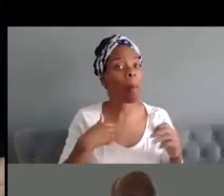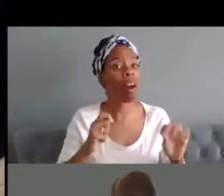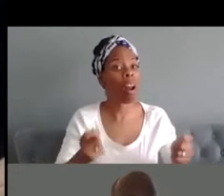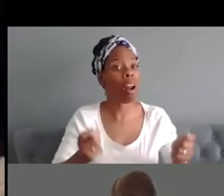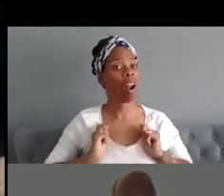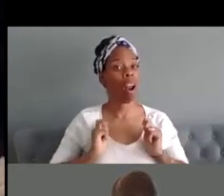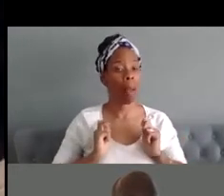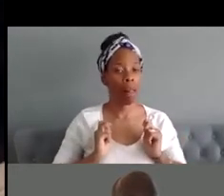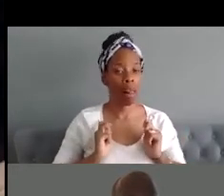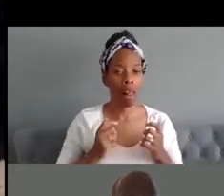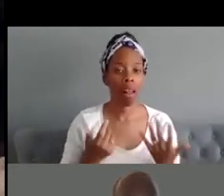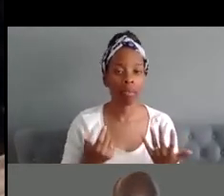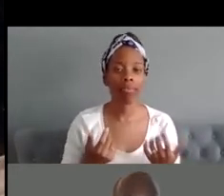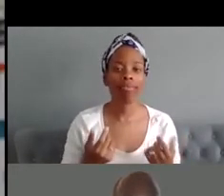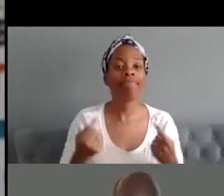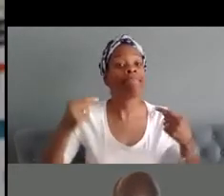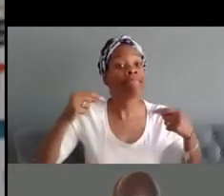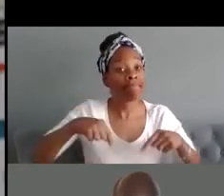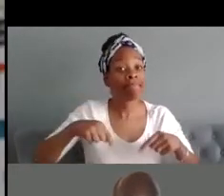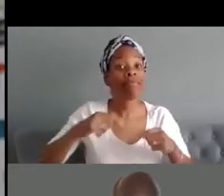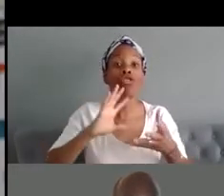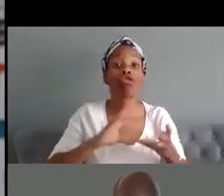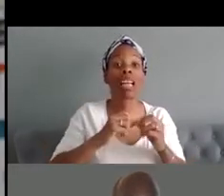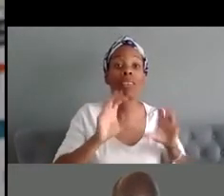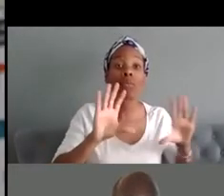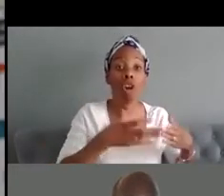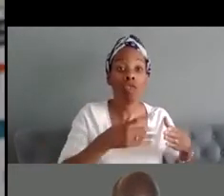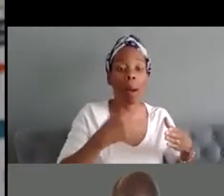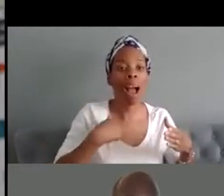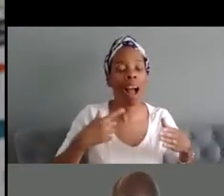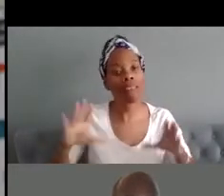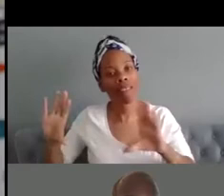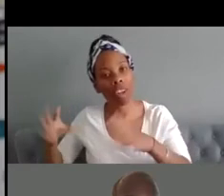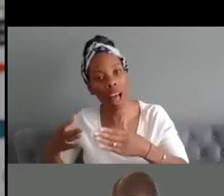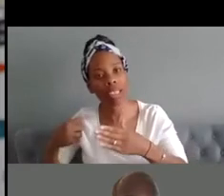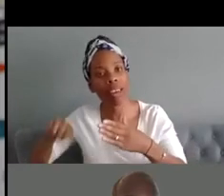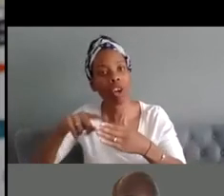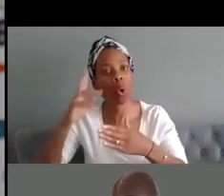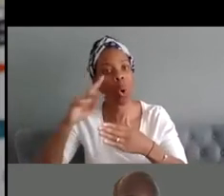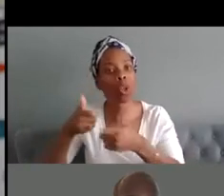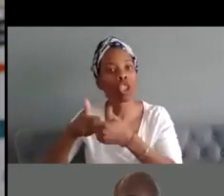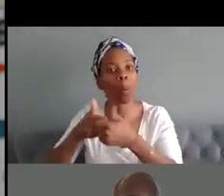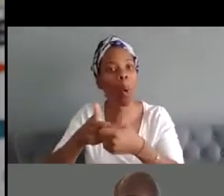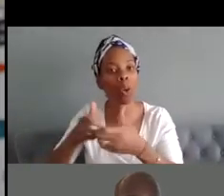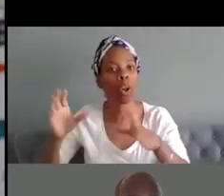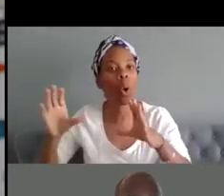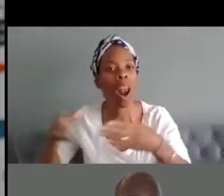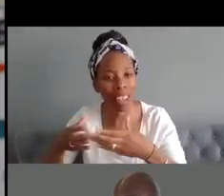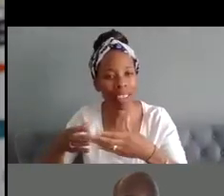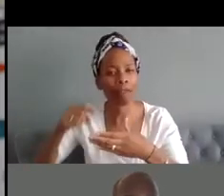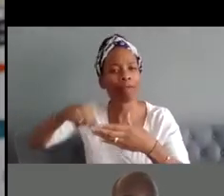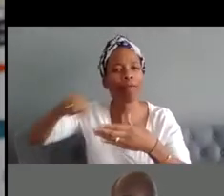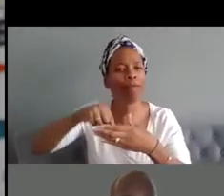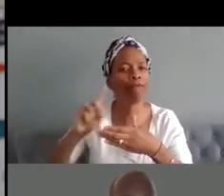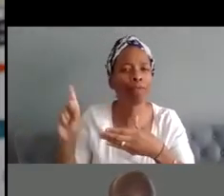the creative program uh we run the support collective the support collective uh together people